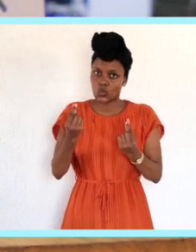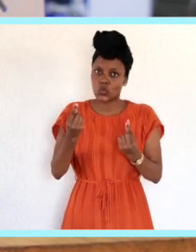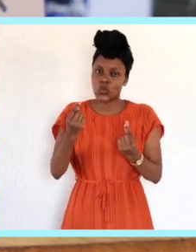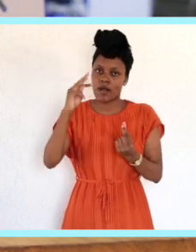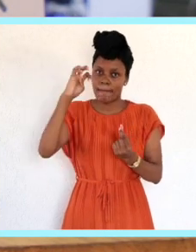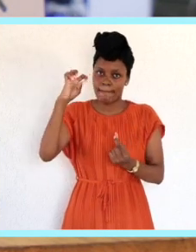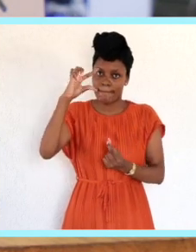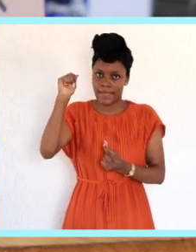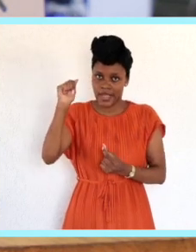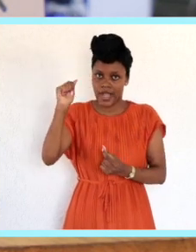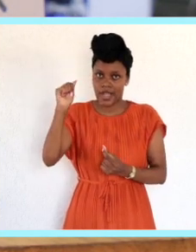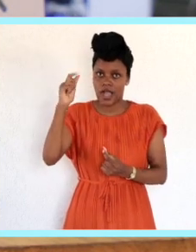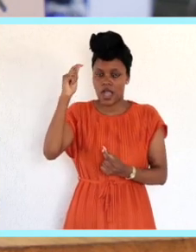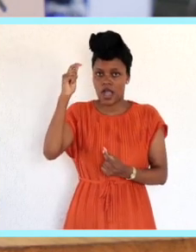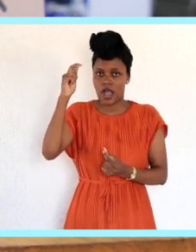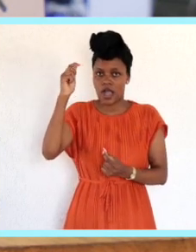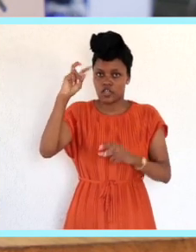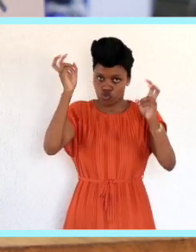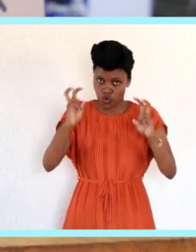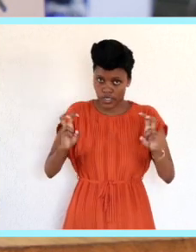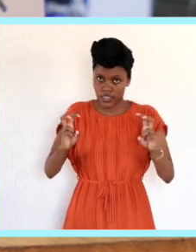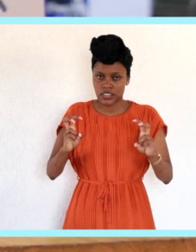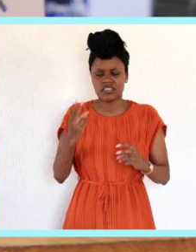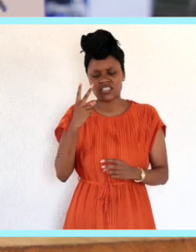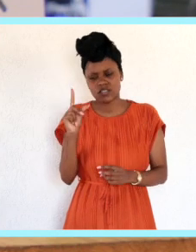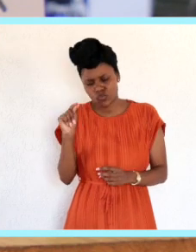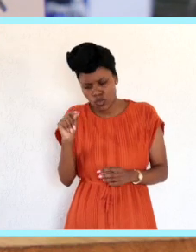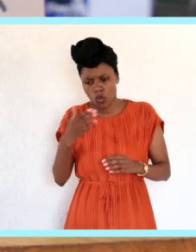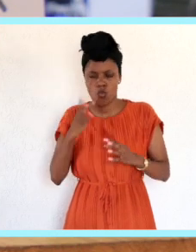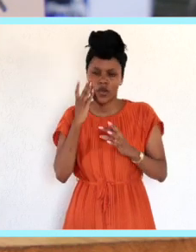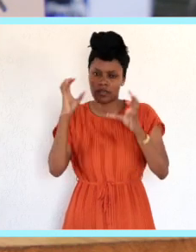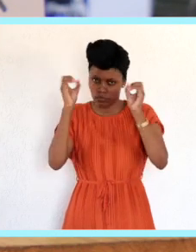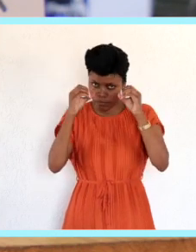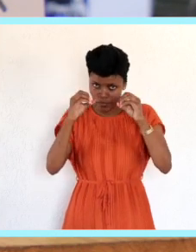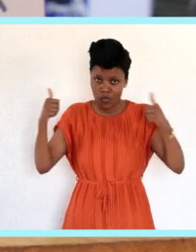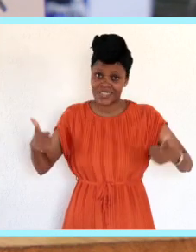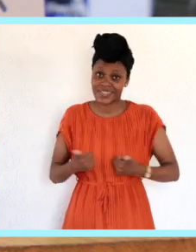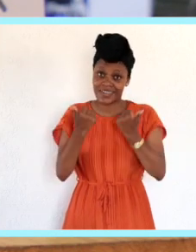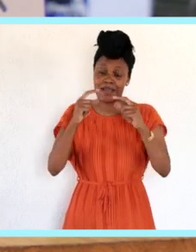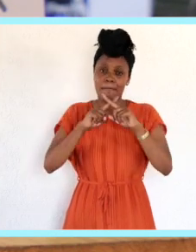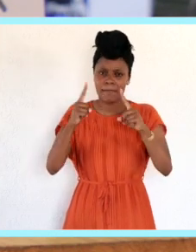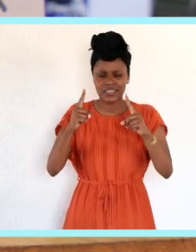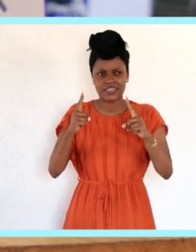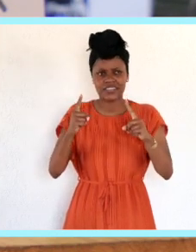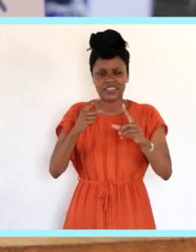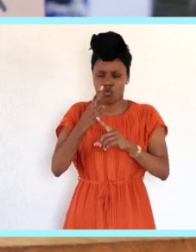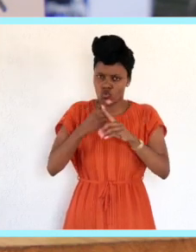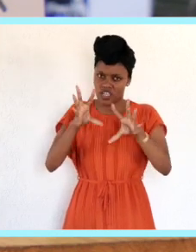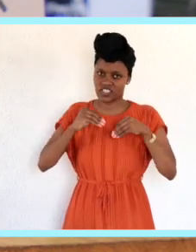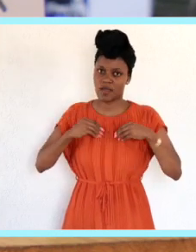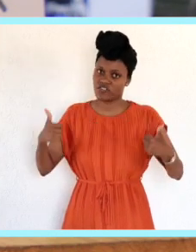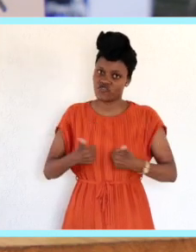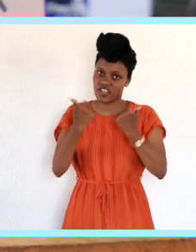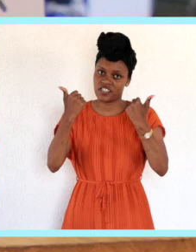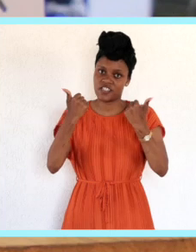and then I started going on the internet. And I saw it was a really interesting and challenging course but then I'm always